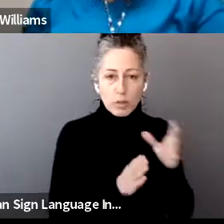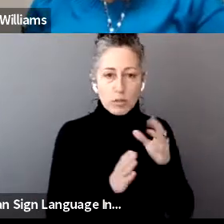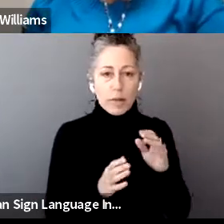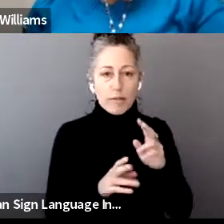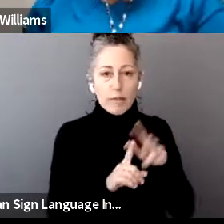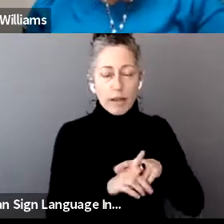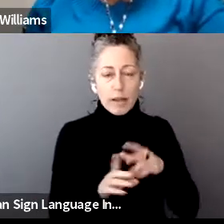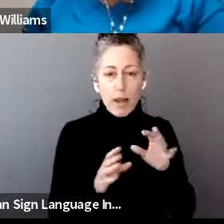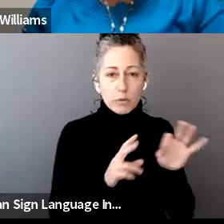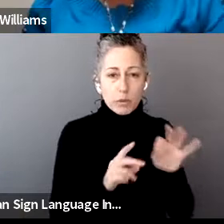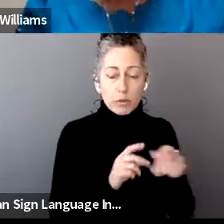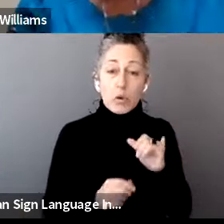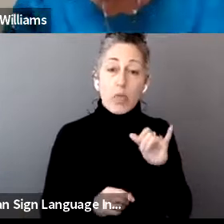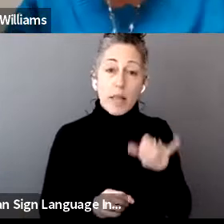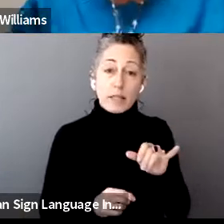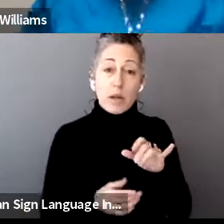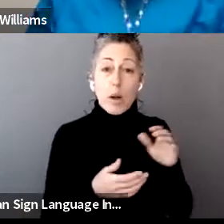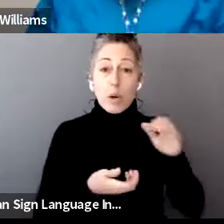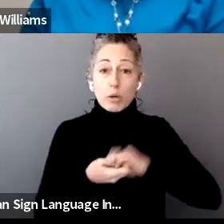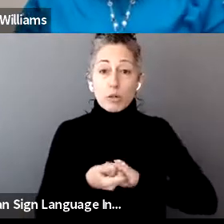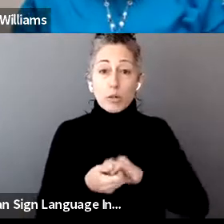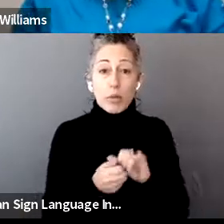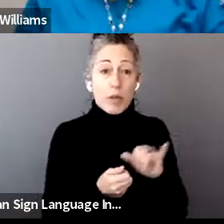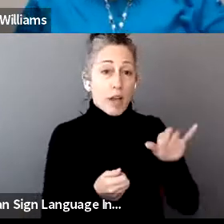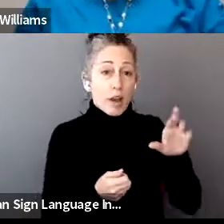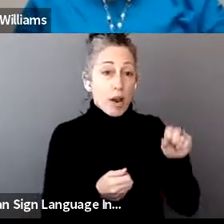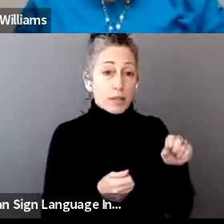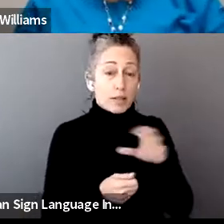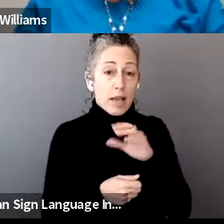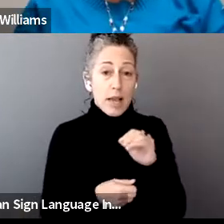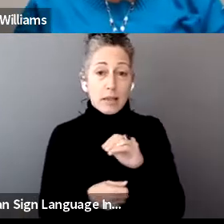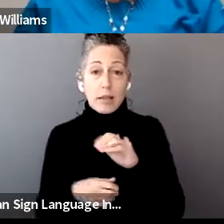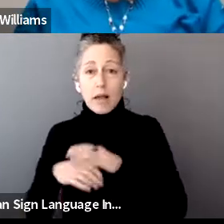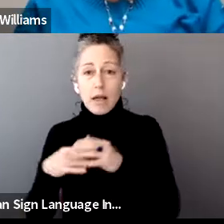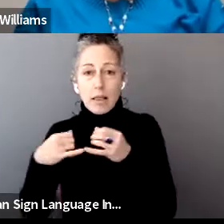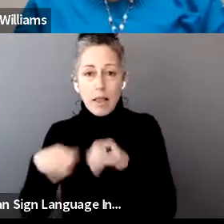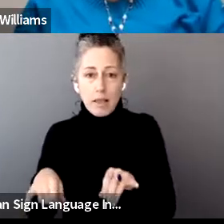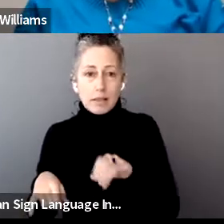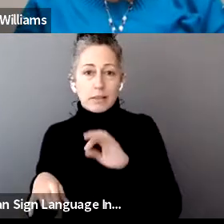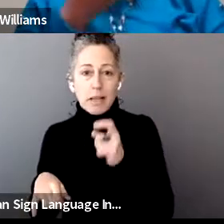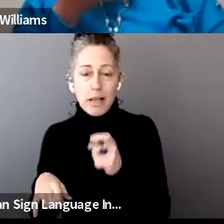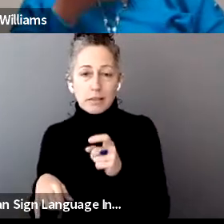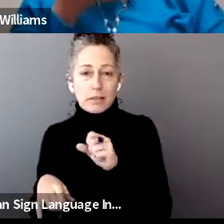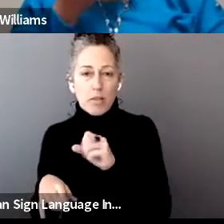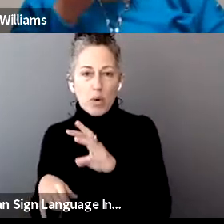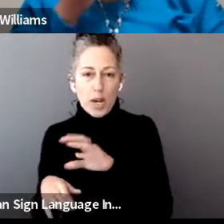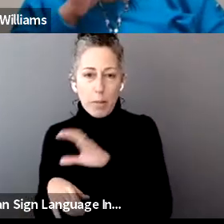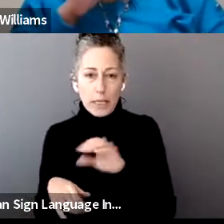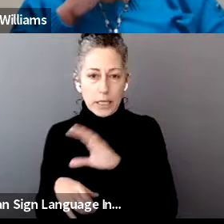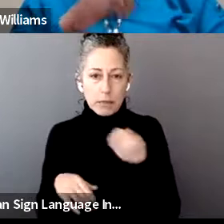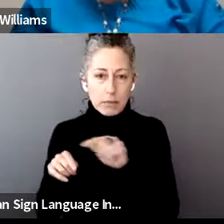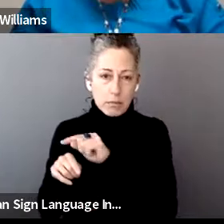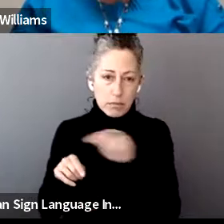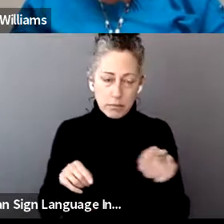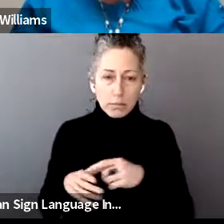partnership between the IRS and online tax preparation software companies. They deliver